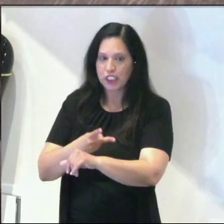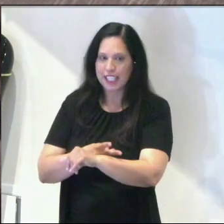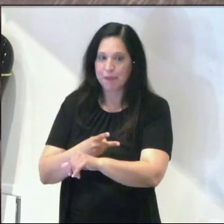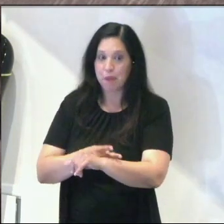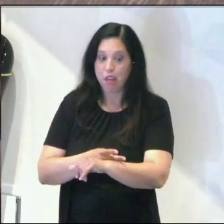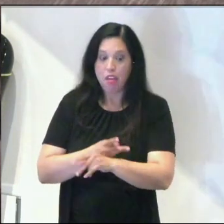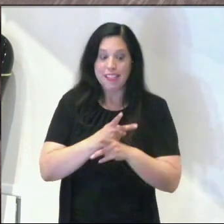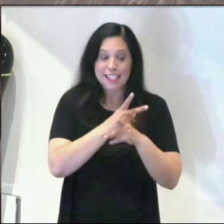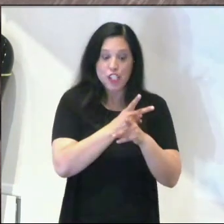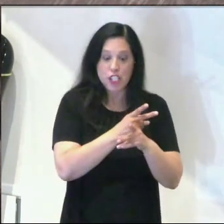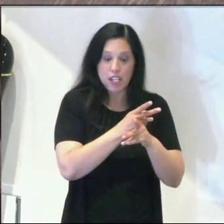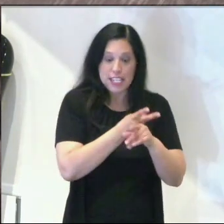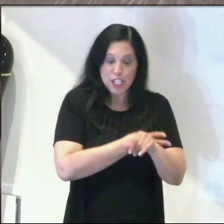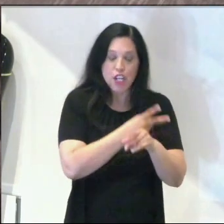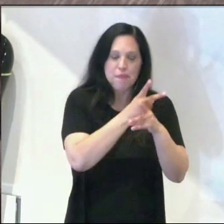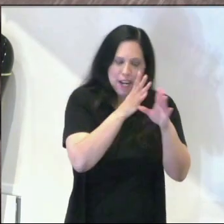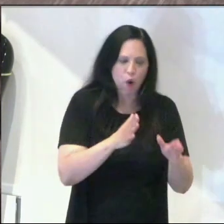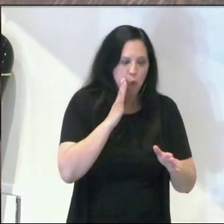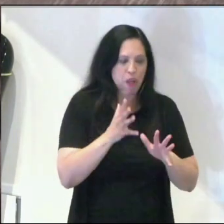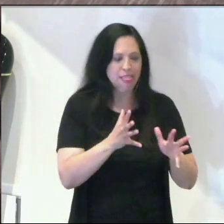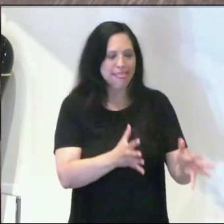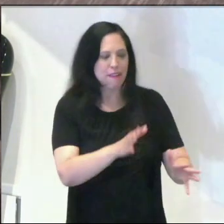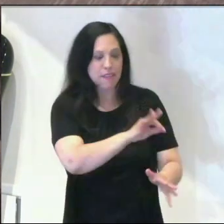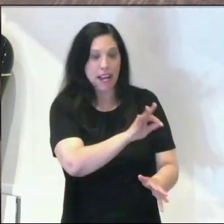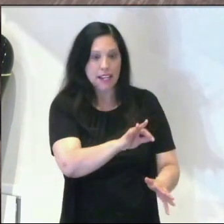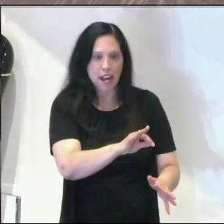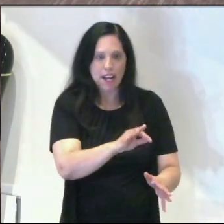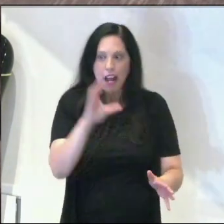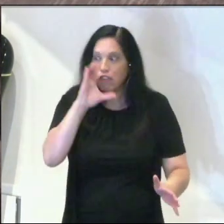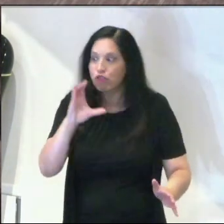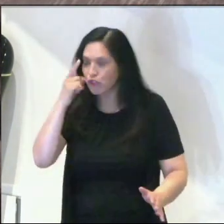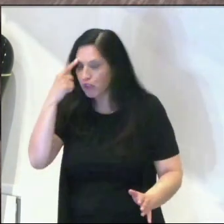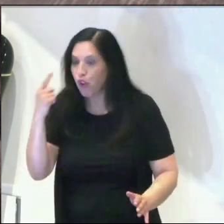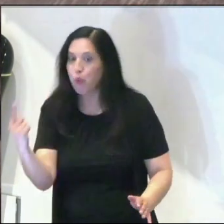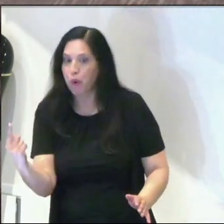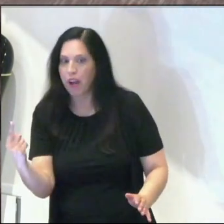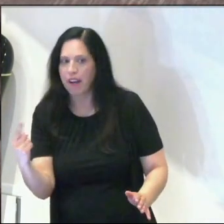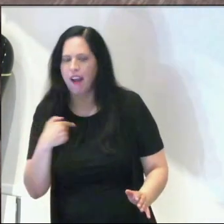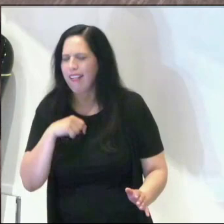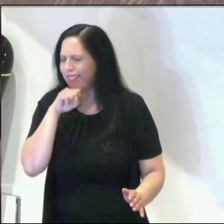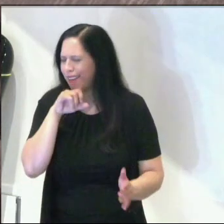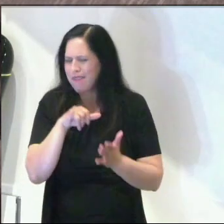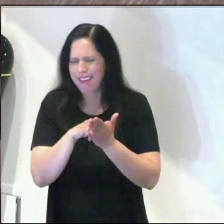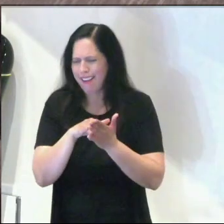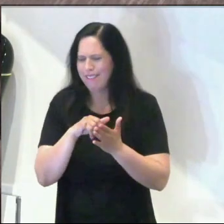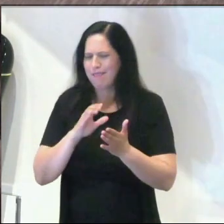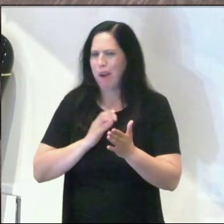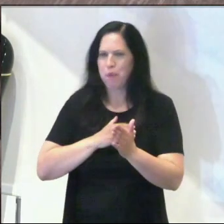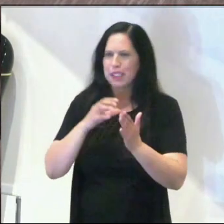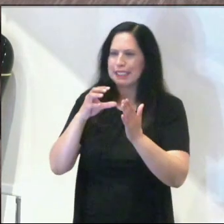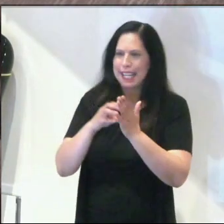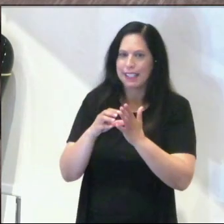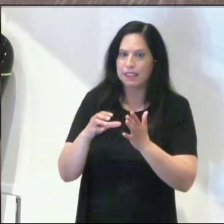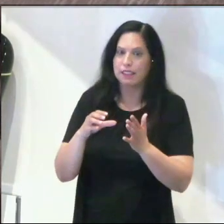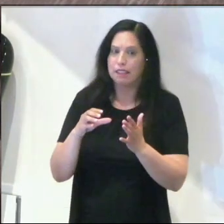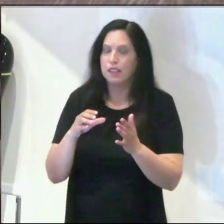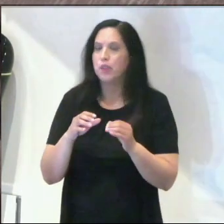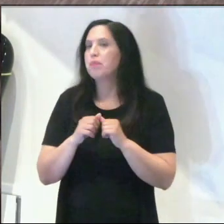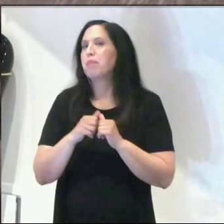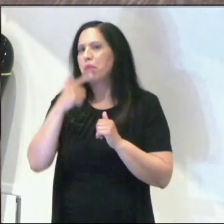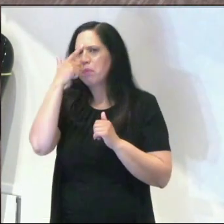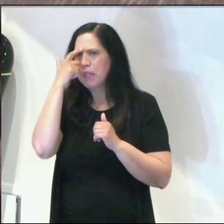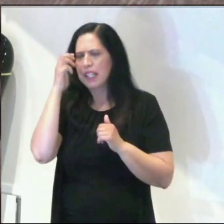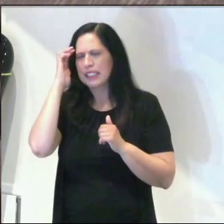to go find the one who is lost. That's what I love about our text and the sentence that we just read. Because